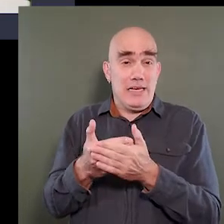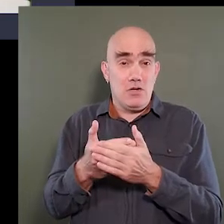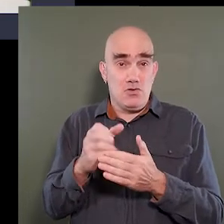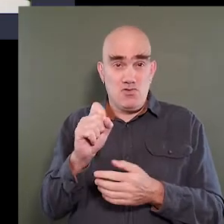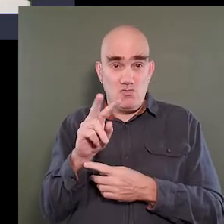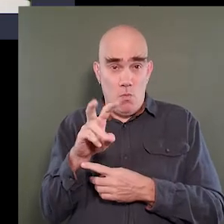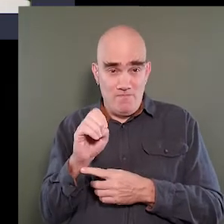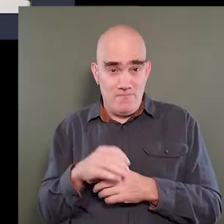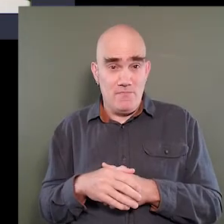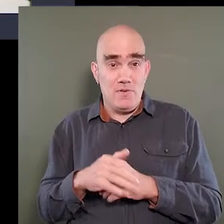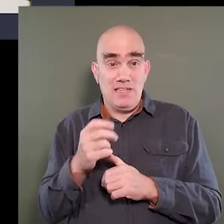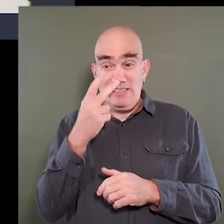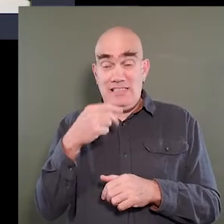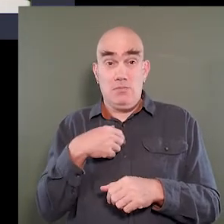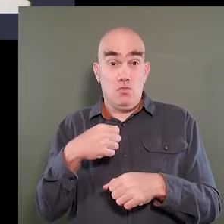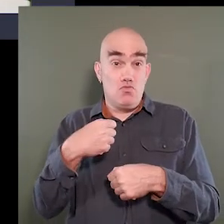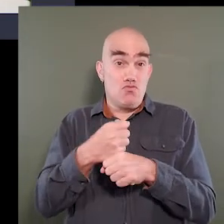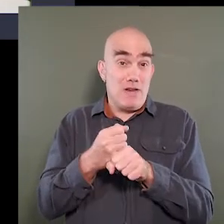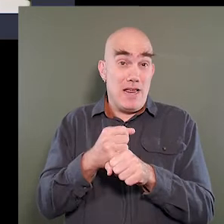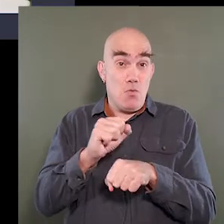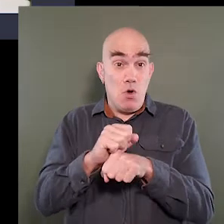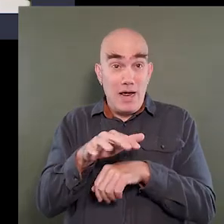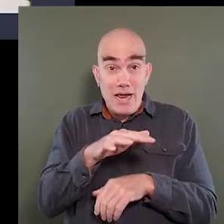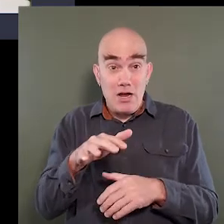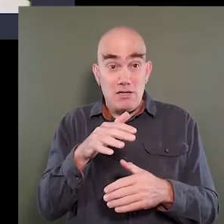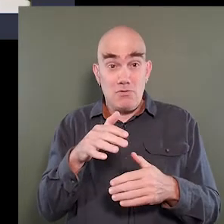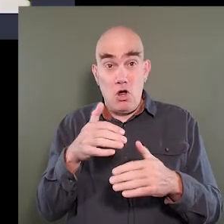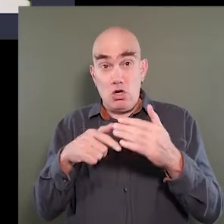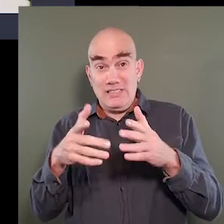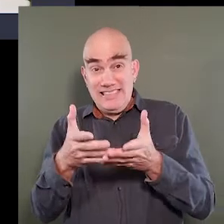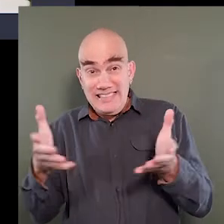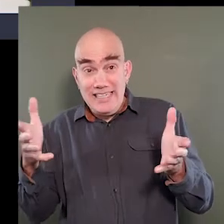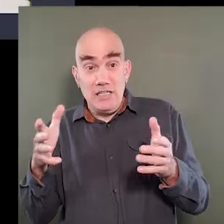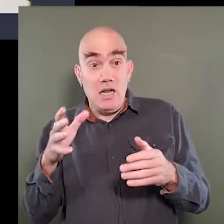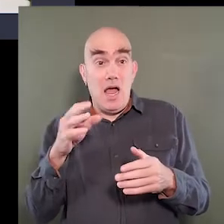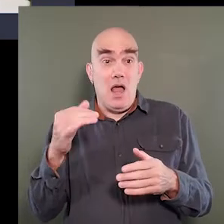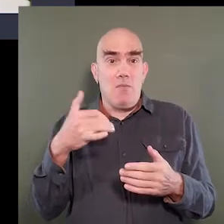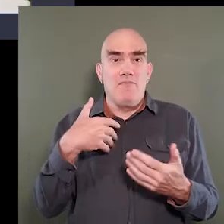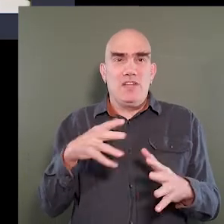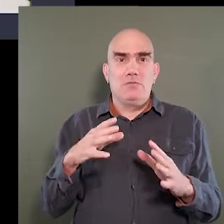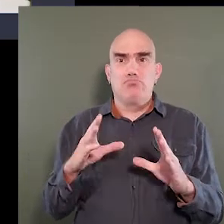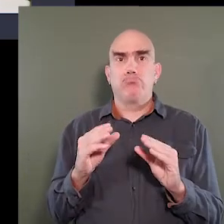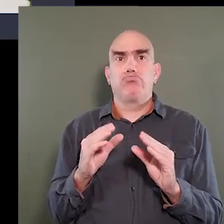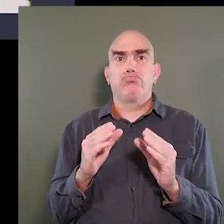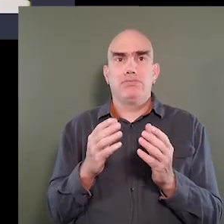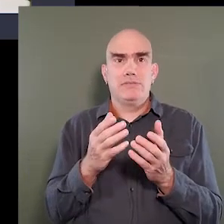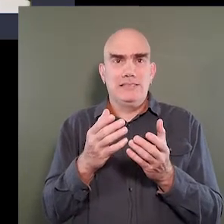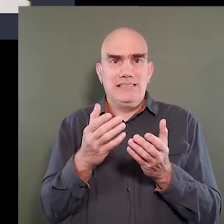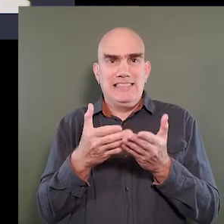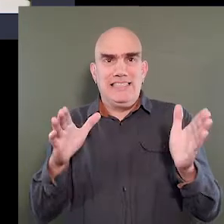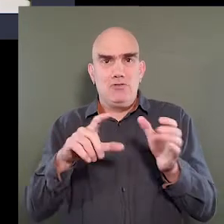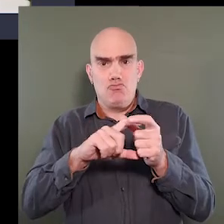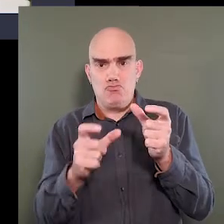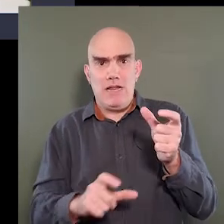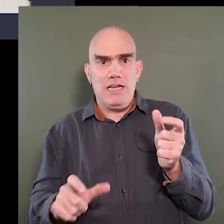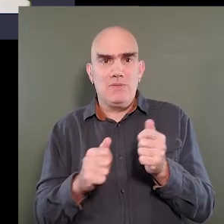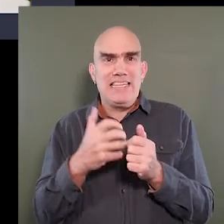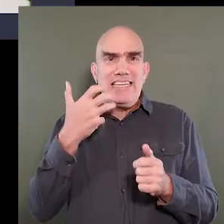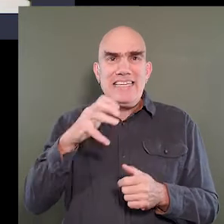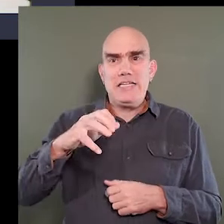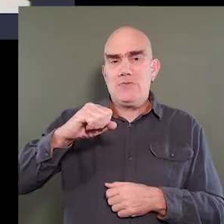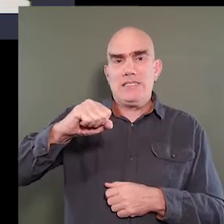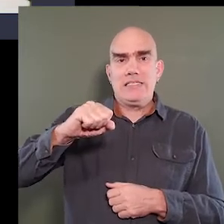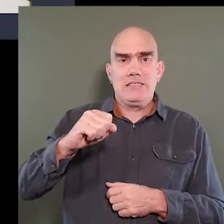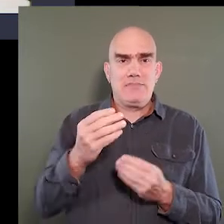You can see that we've created work areas under the sink and that we padded the sink drains with a heat